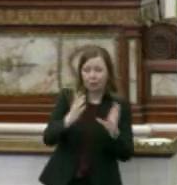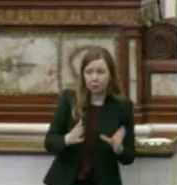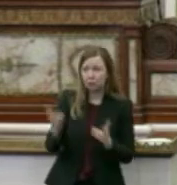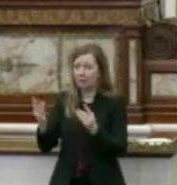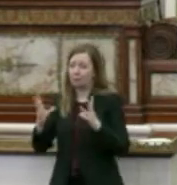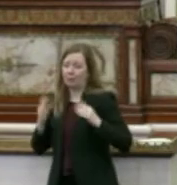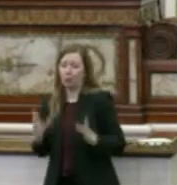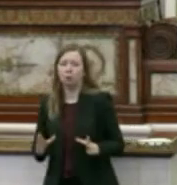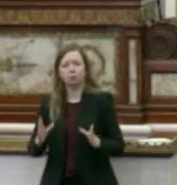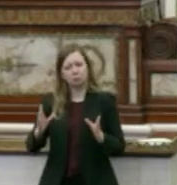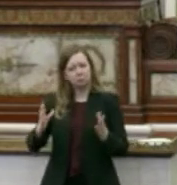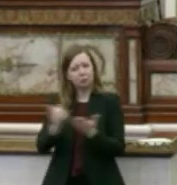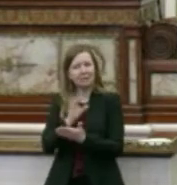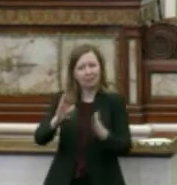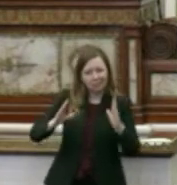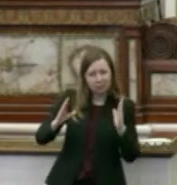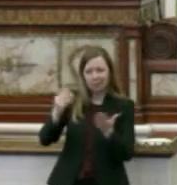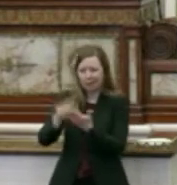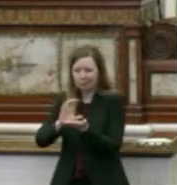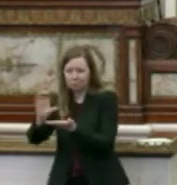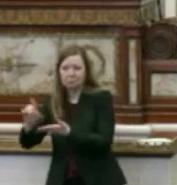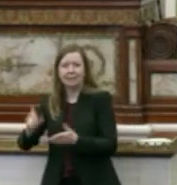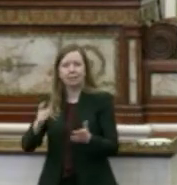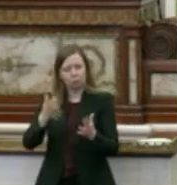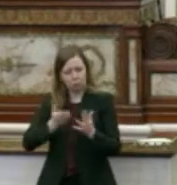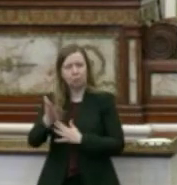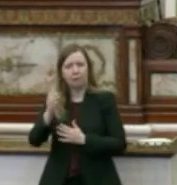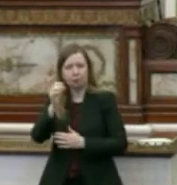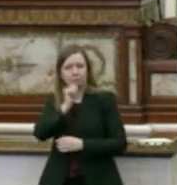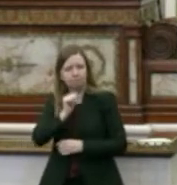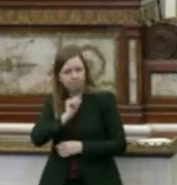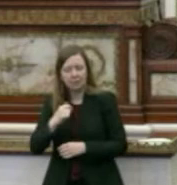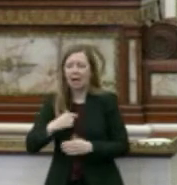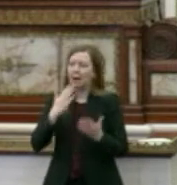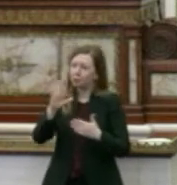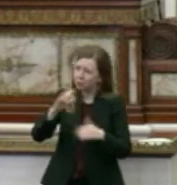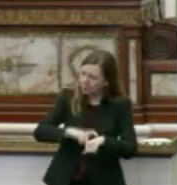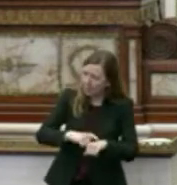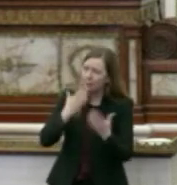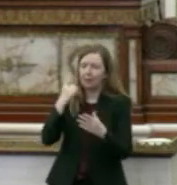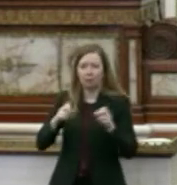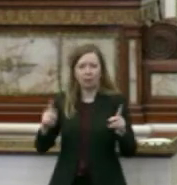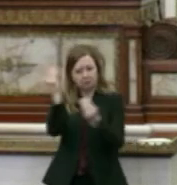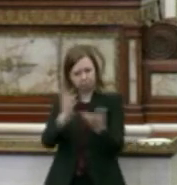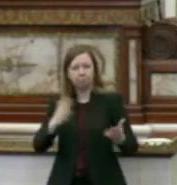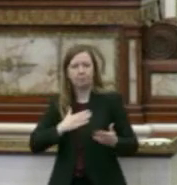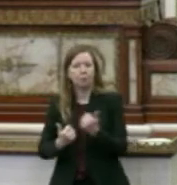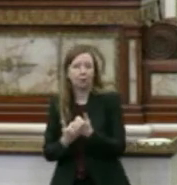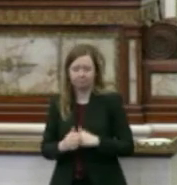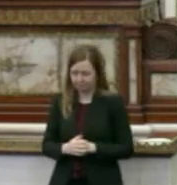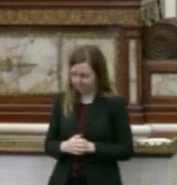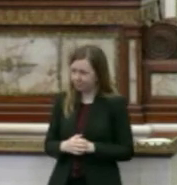owners receive the attention, resources, and funding we need to get through this. I appreciate everyone's time, and thank you for the opportunities to express my support.